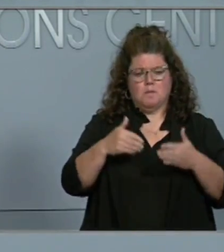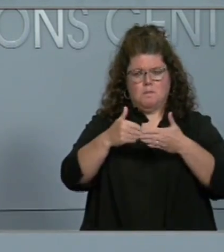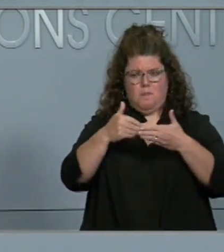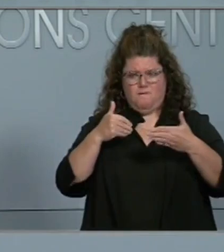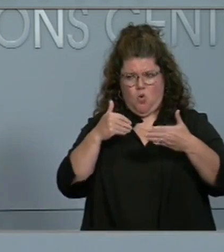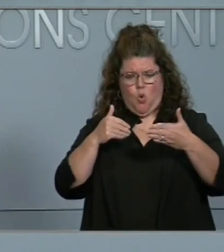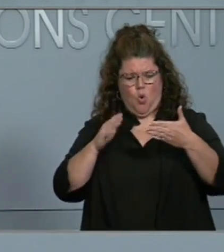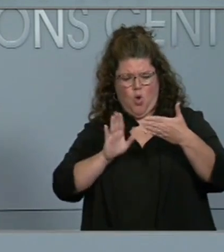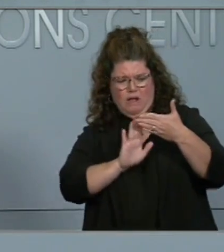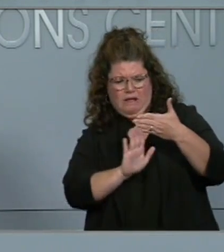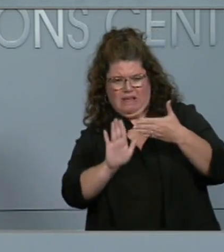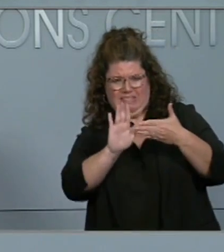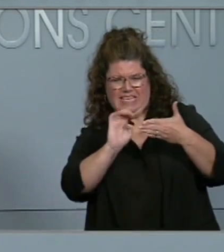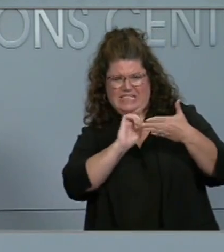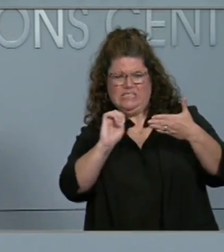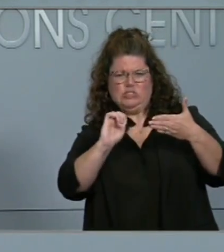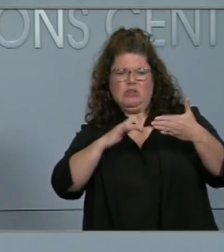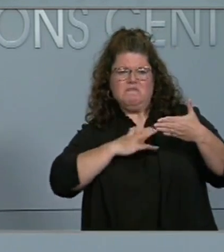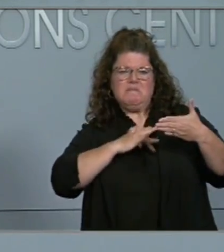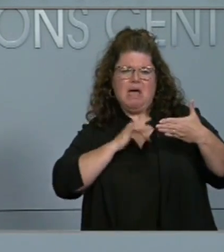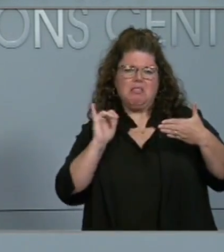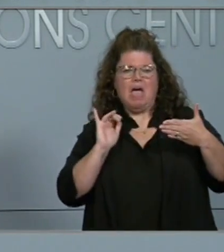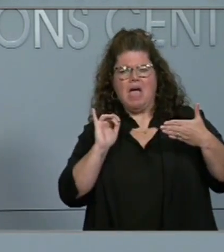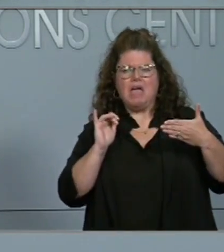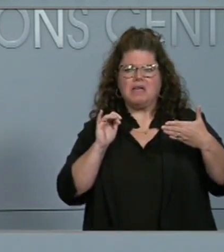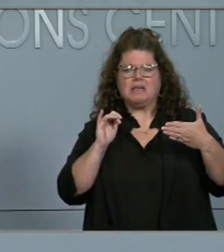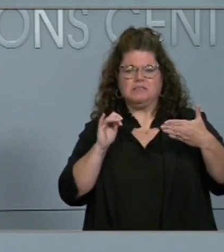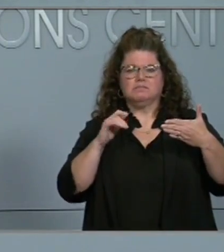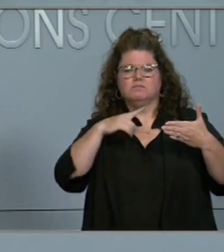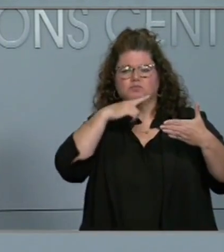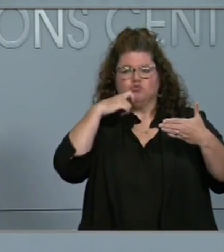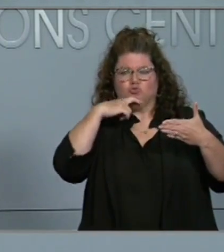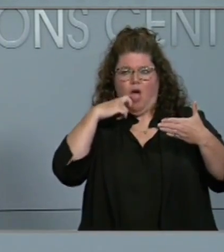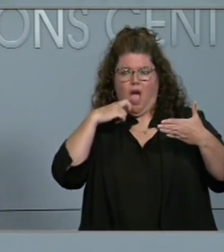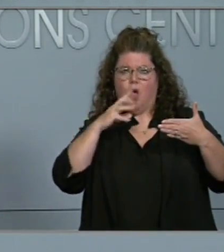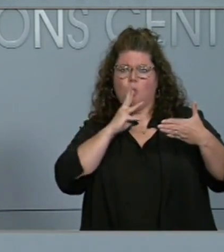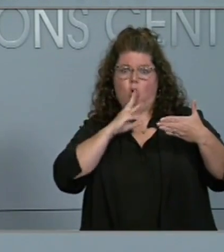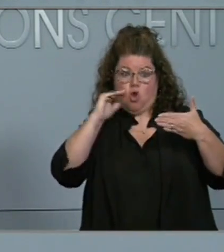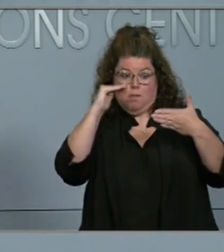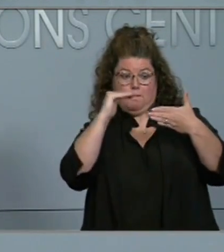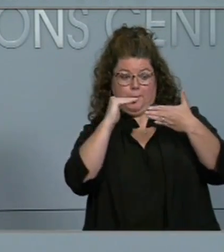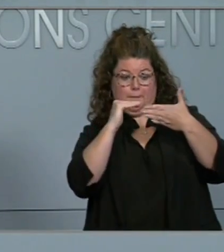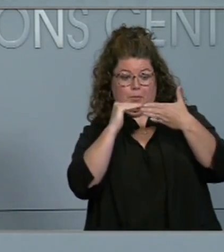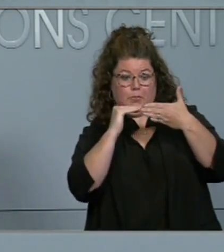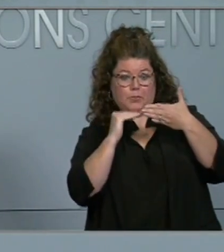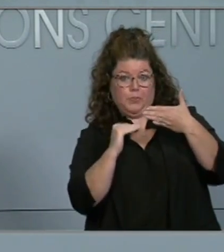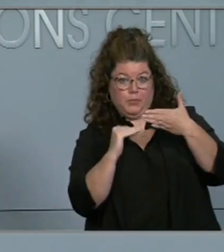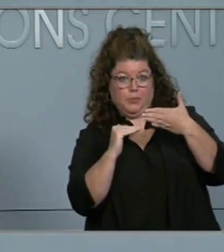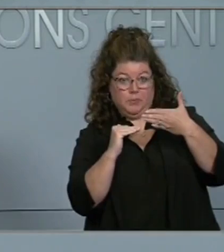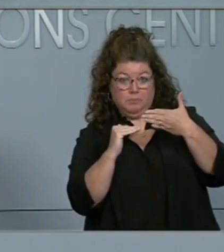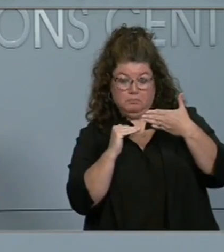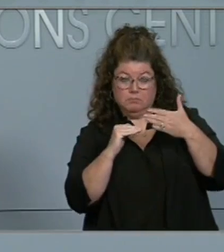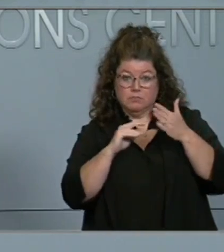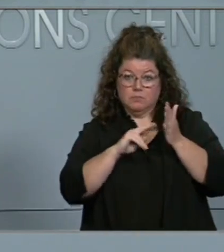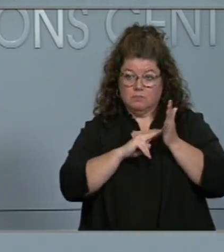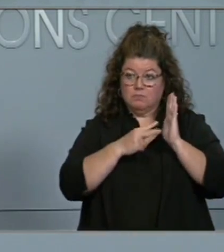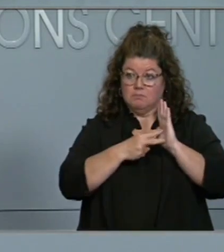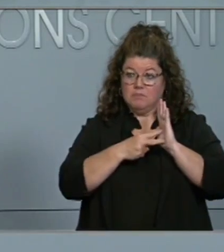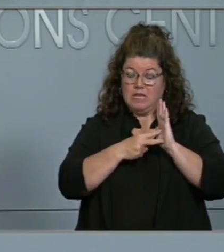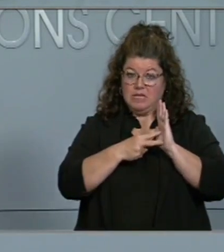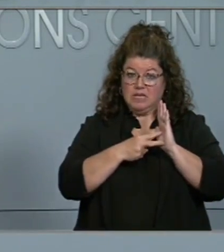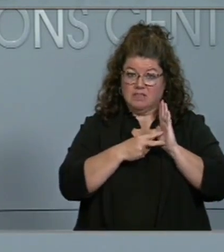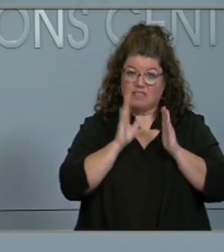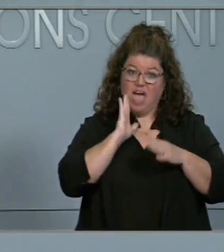half of the state was either in a moderate drought or it was abnormally dry. Does that have any impact on what you